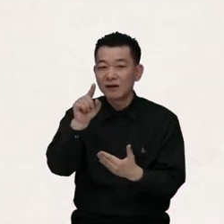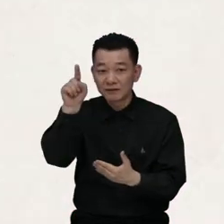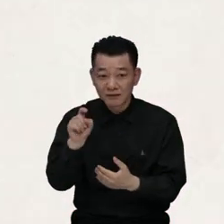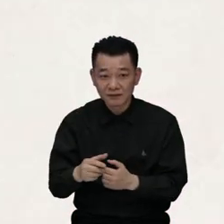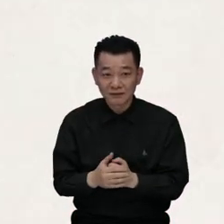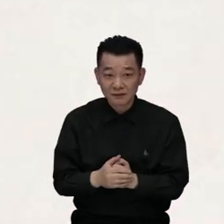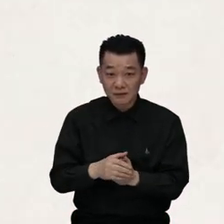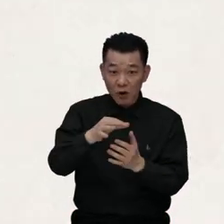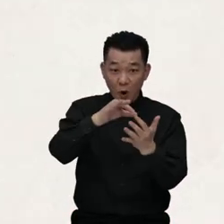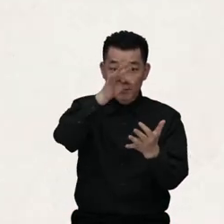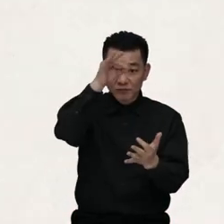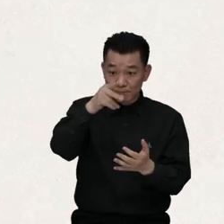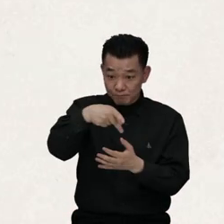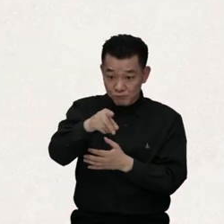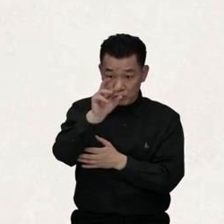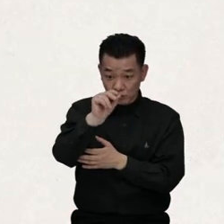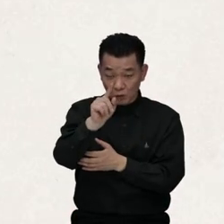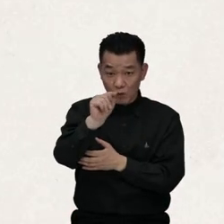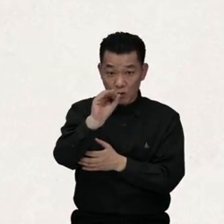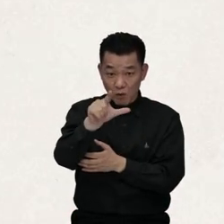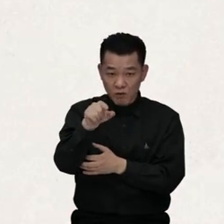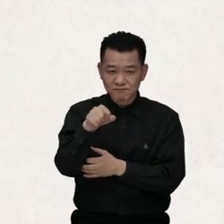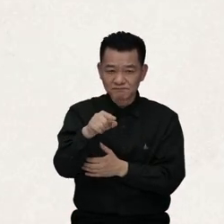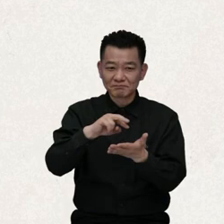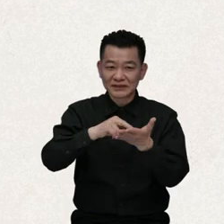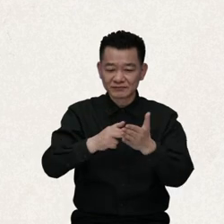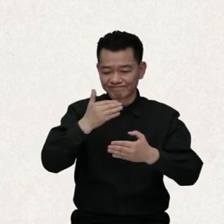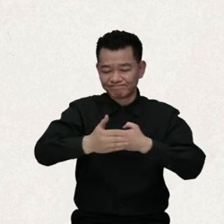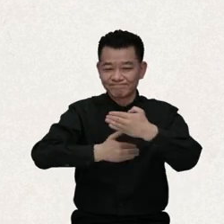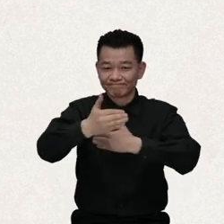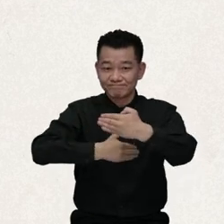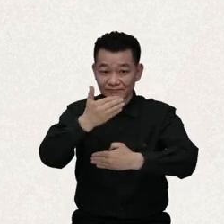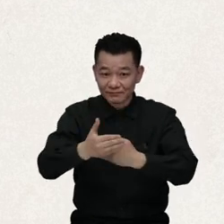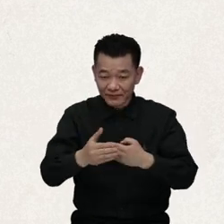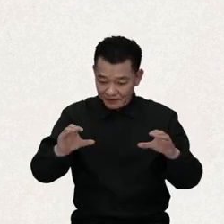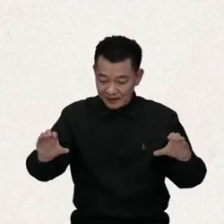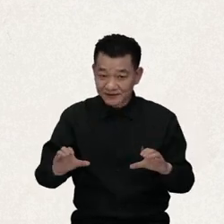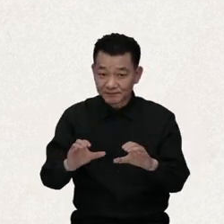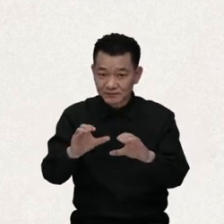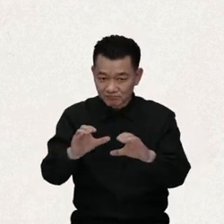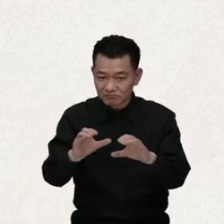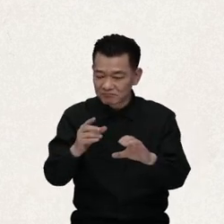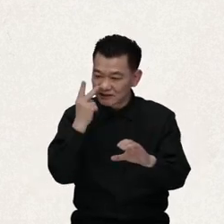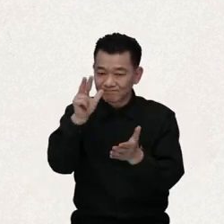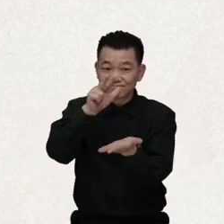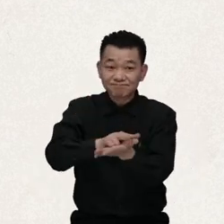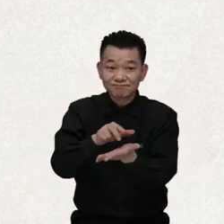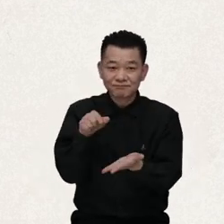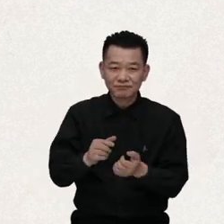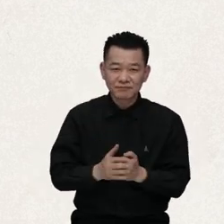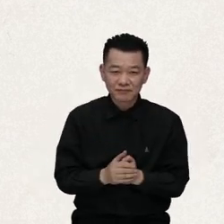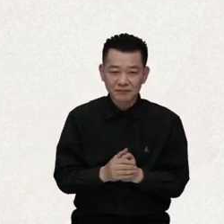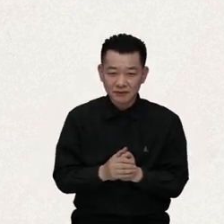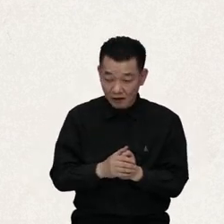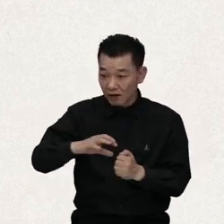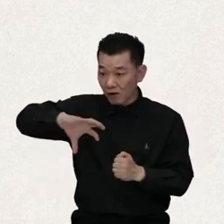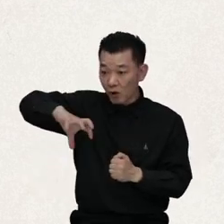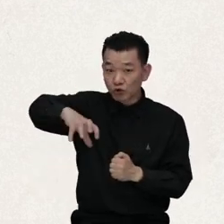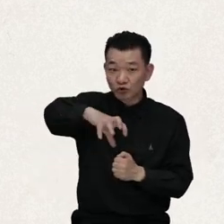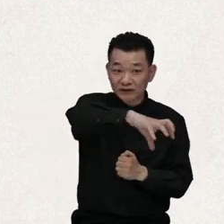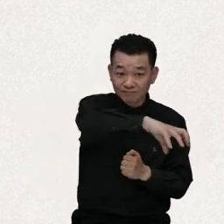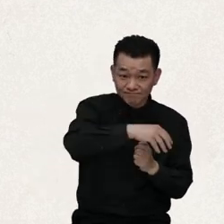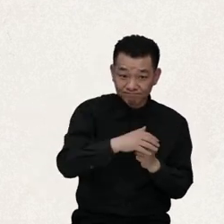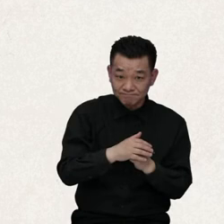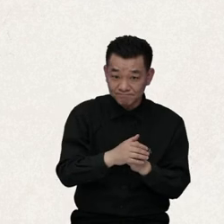The optional protocol was created to secure the efficacy of the legal procedure of the Convention. If individuals or